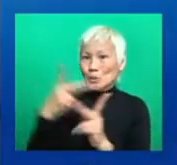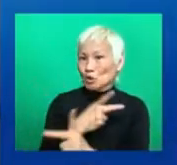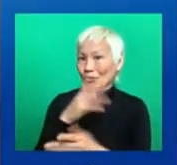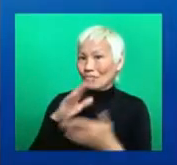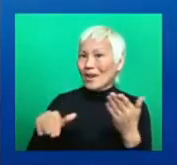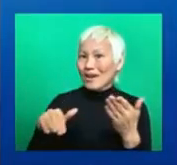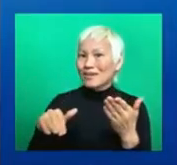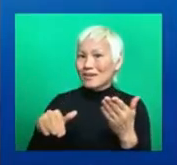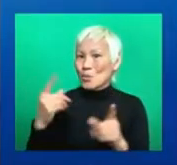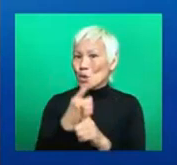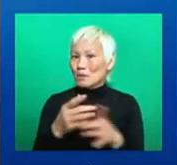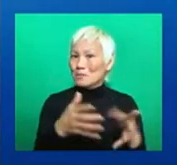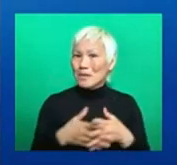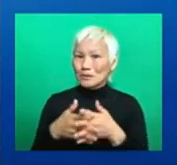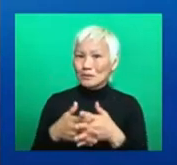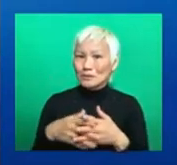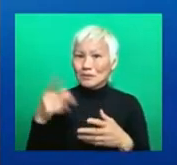Now pay attention